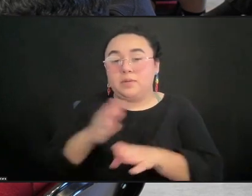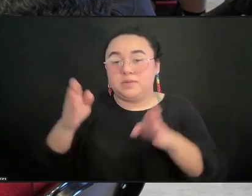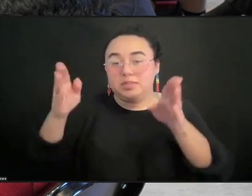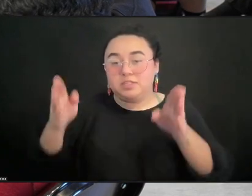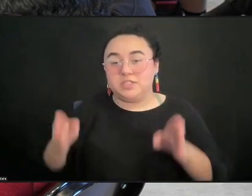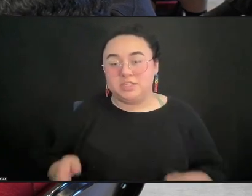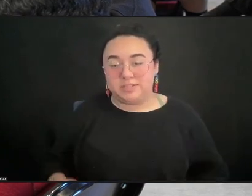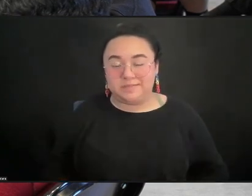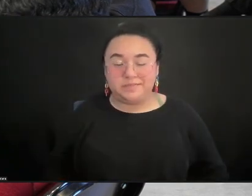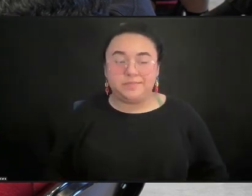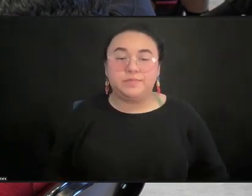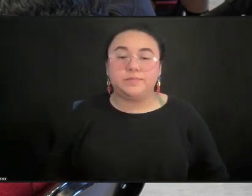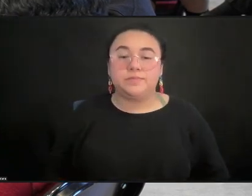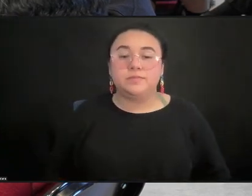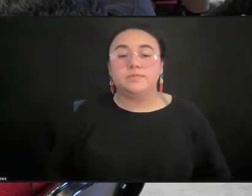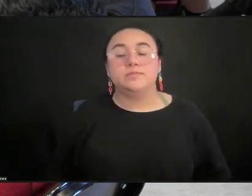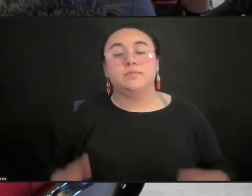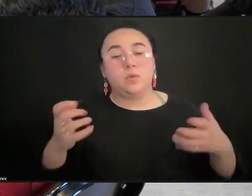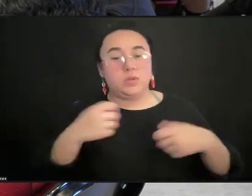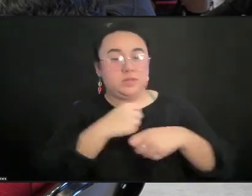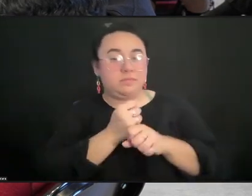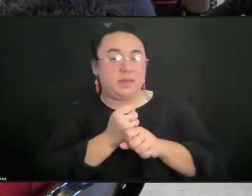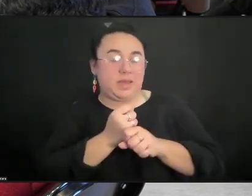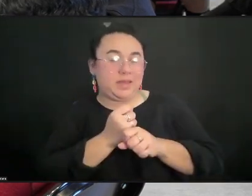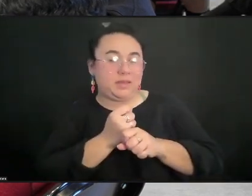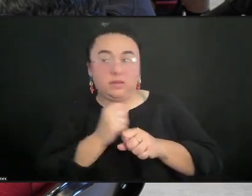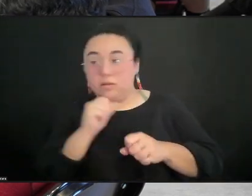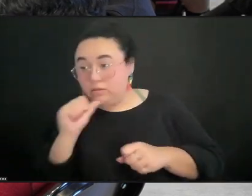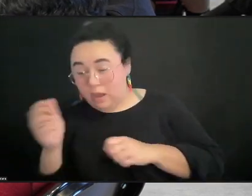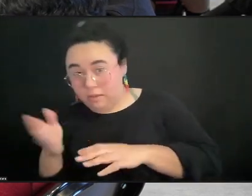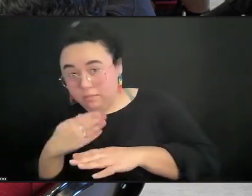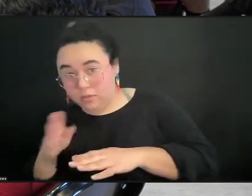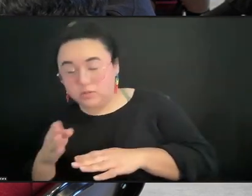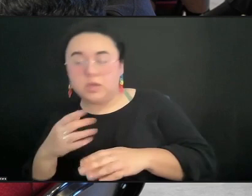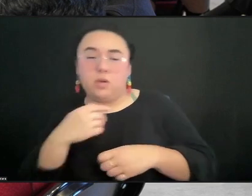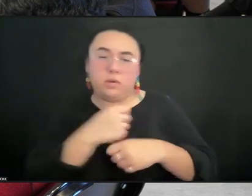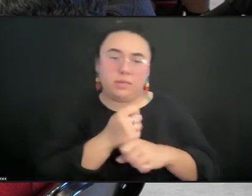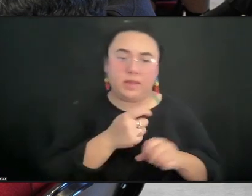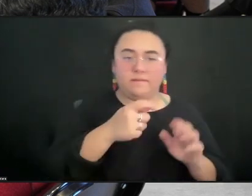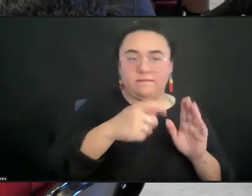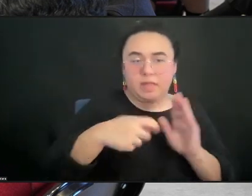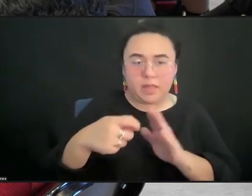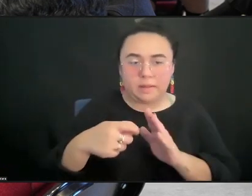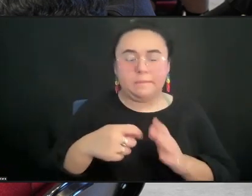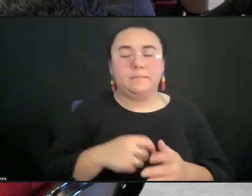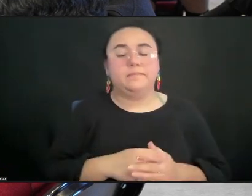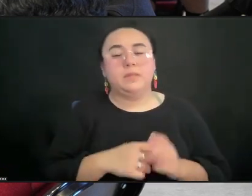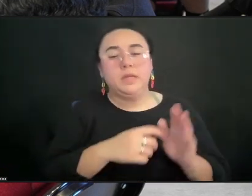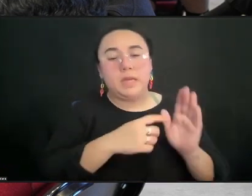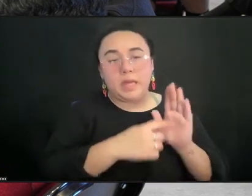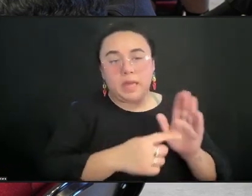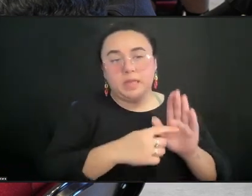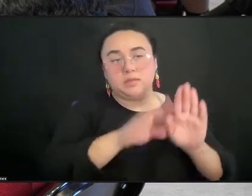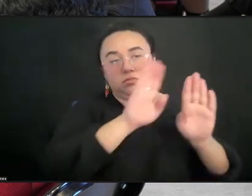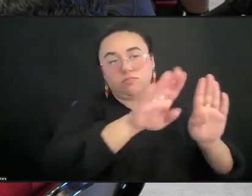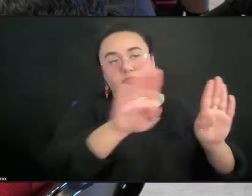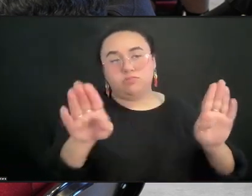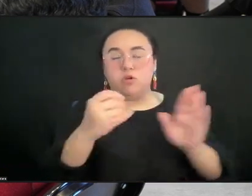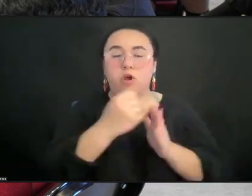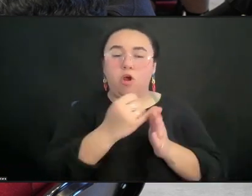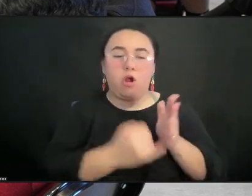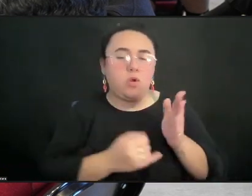I started wanting to make things that were not music, that was film and that was exhibition and that was, you know, whatever,